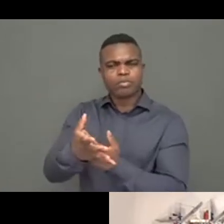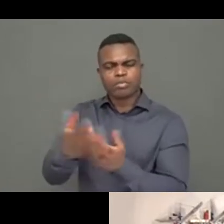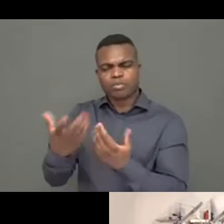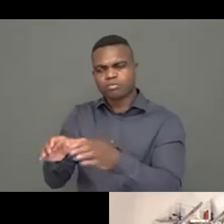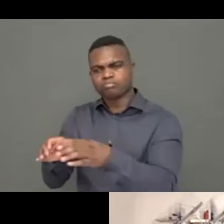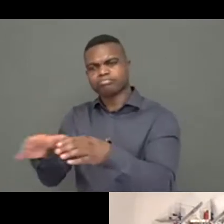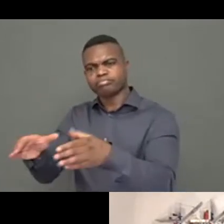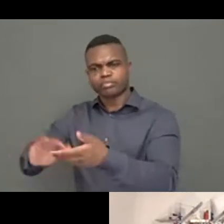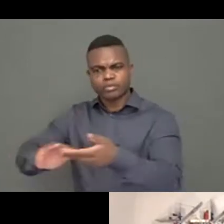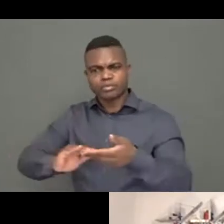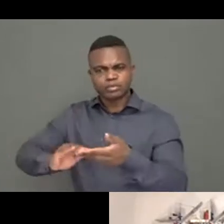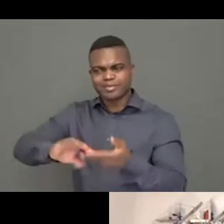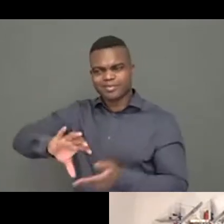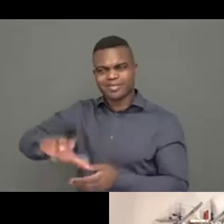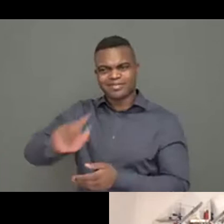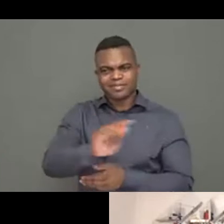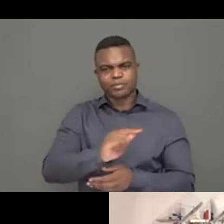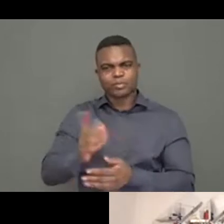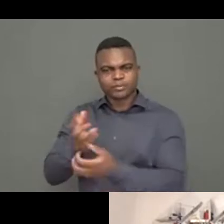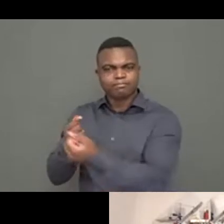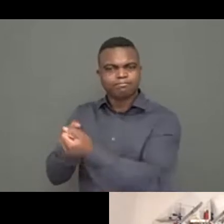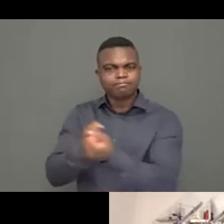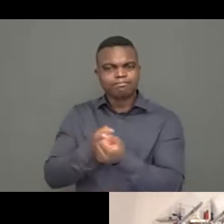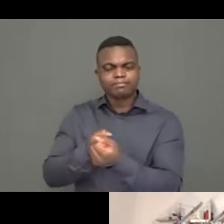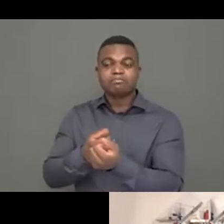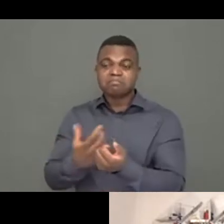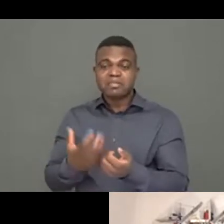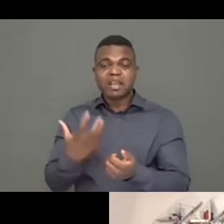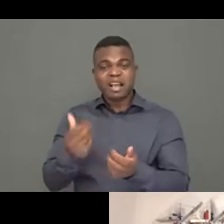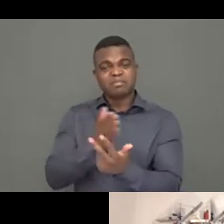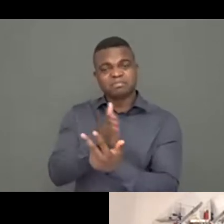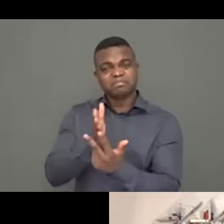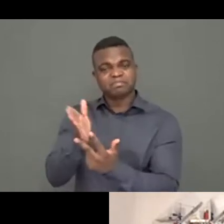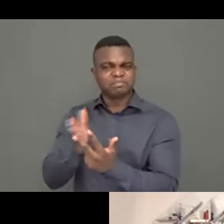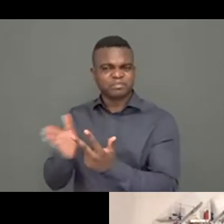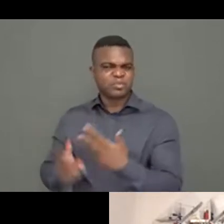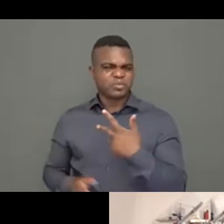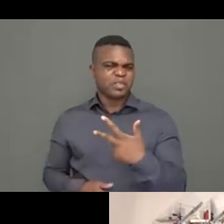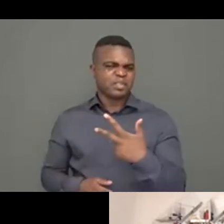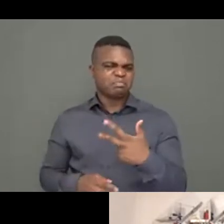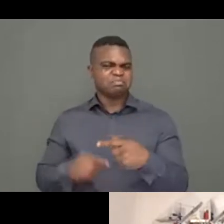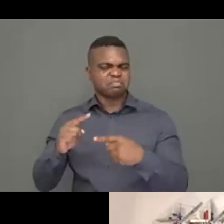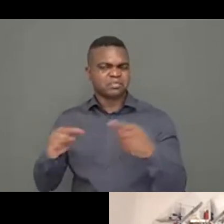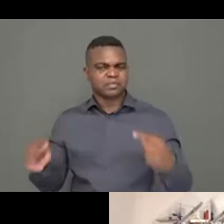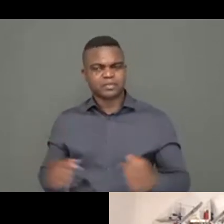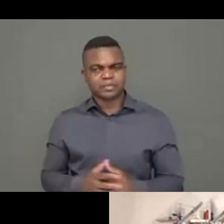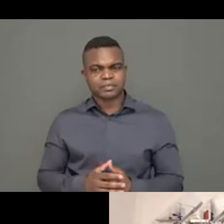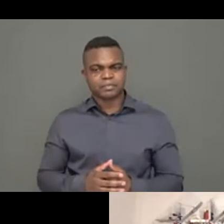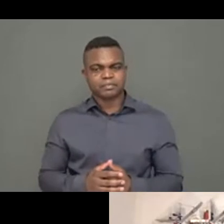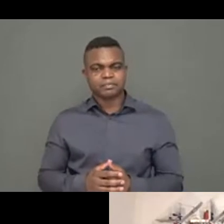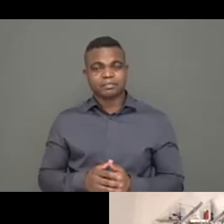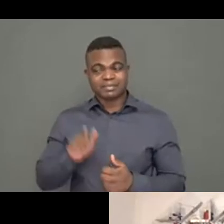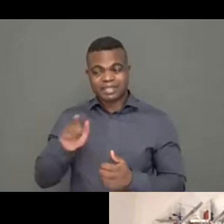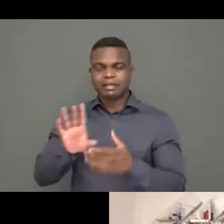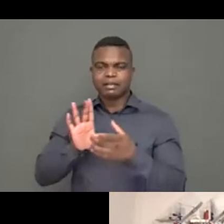CHS. Thank you. Thanks. That was very clear. We heard from two of the locally led organizations about